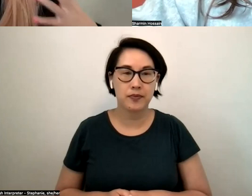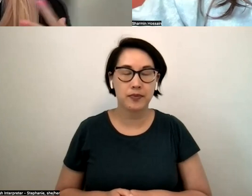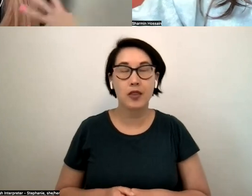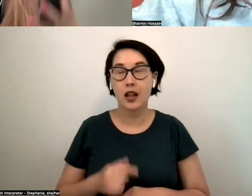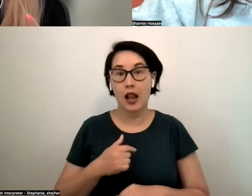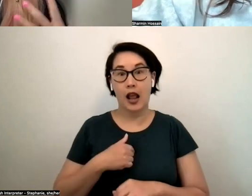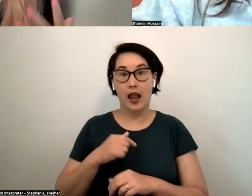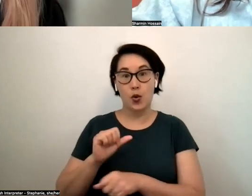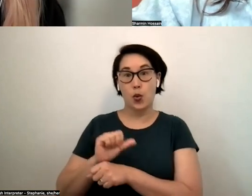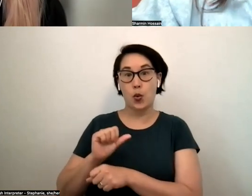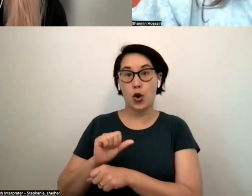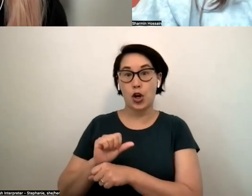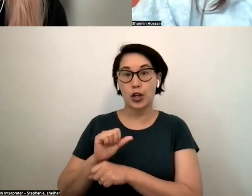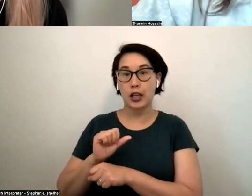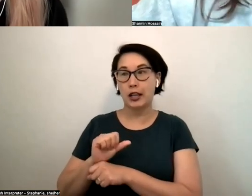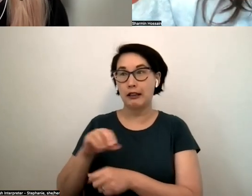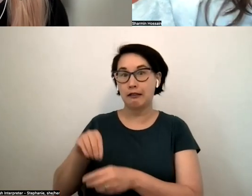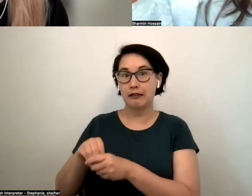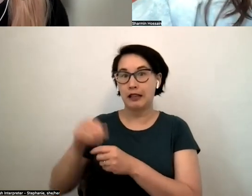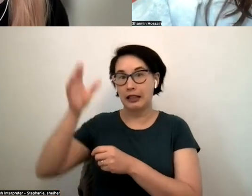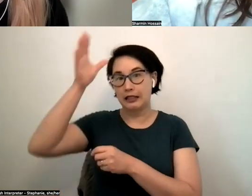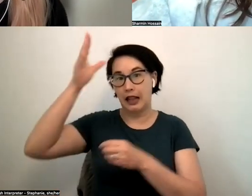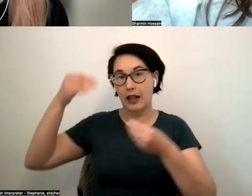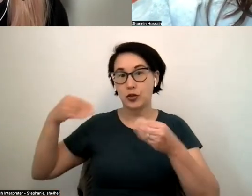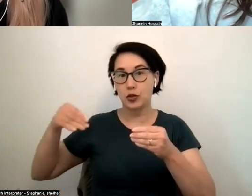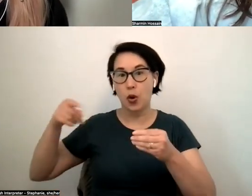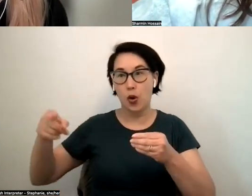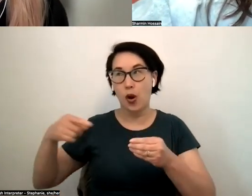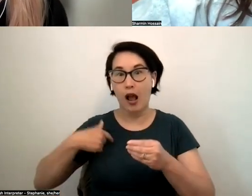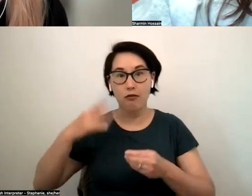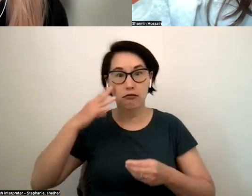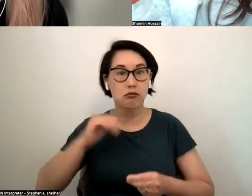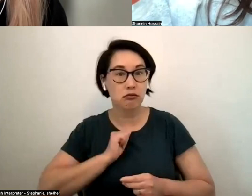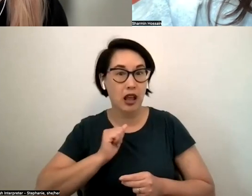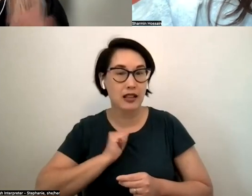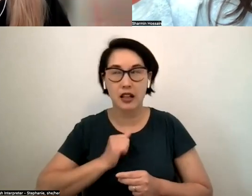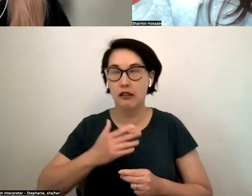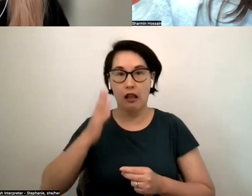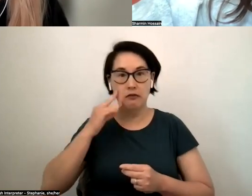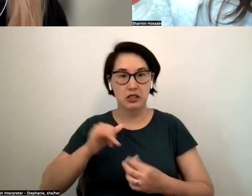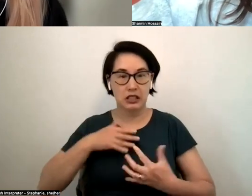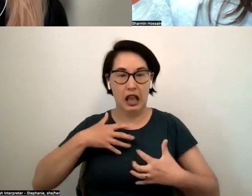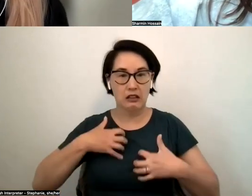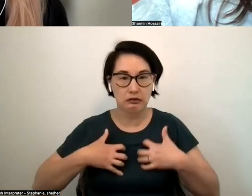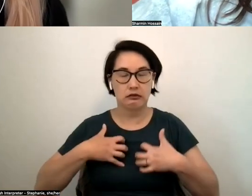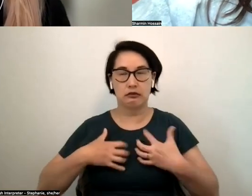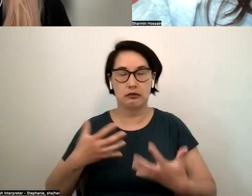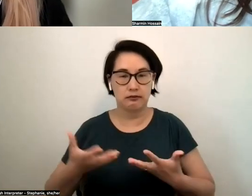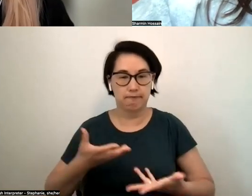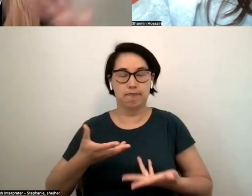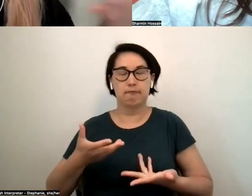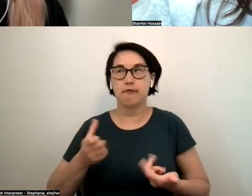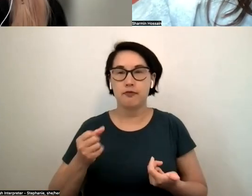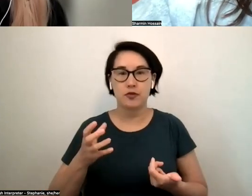dad's store i felt this tension as well and so i think that's something that i did want to explore uh just in the context of how